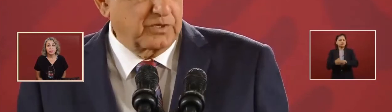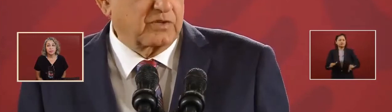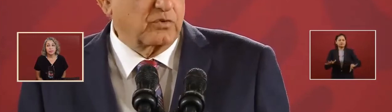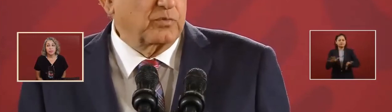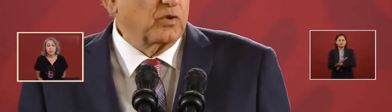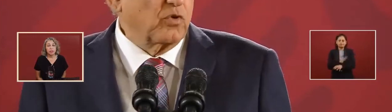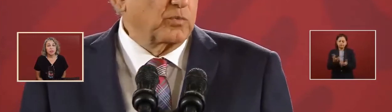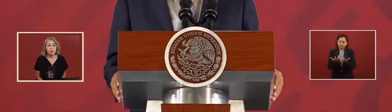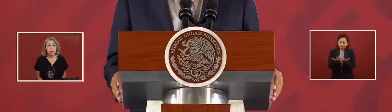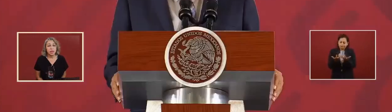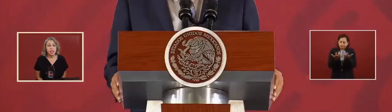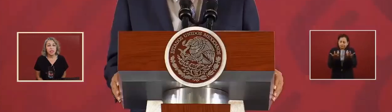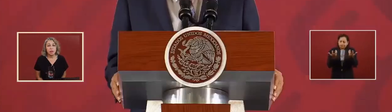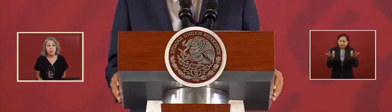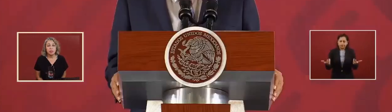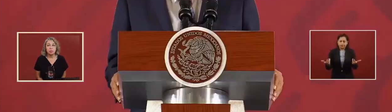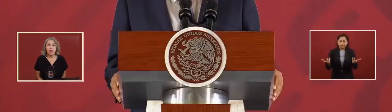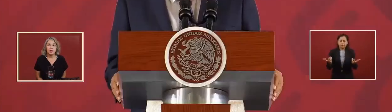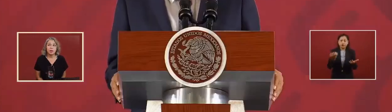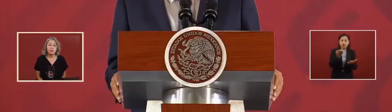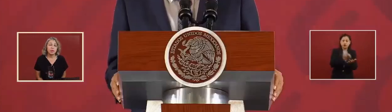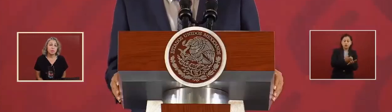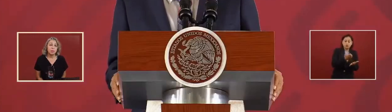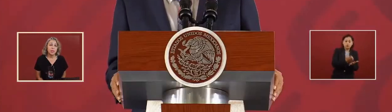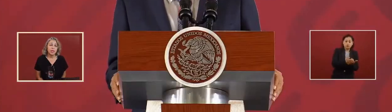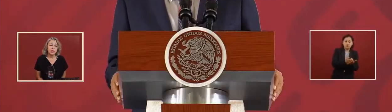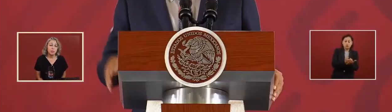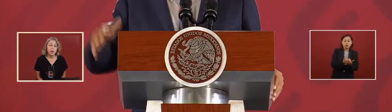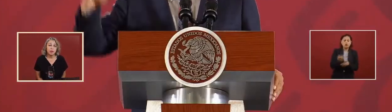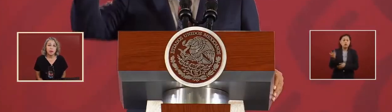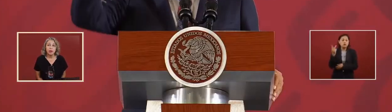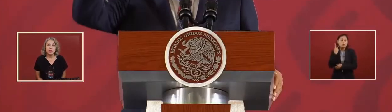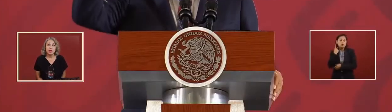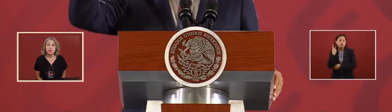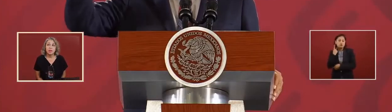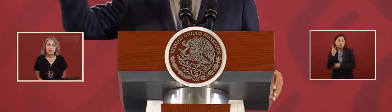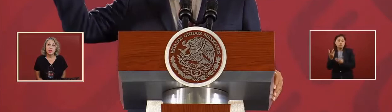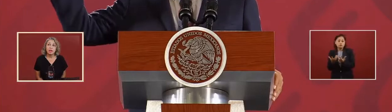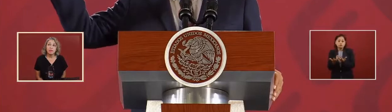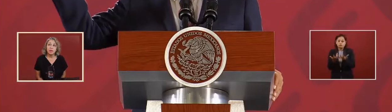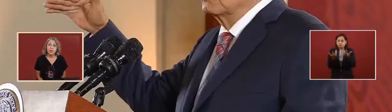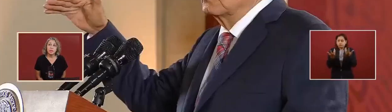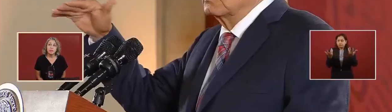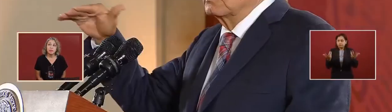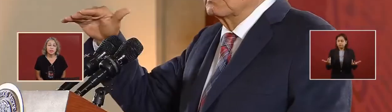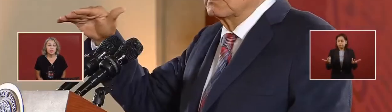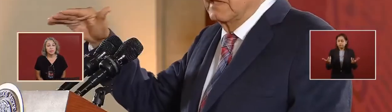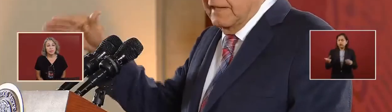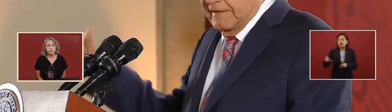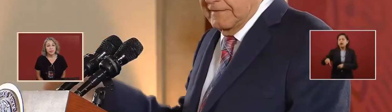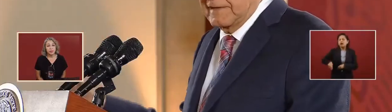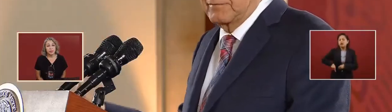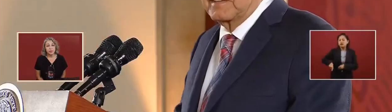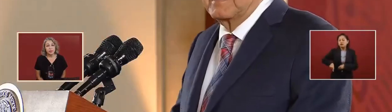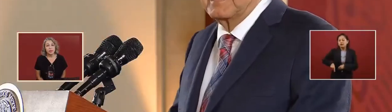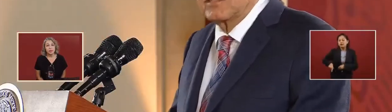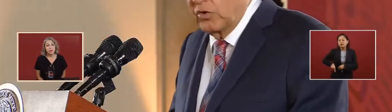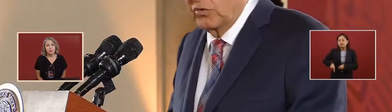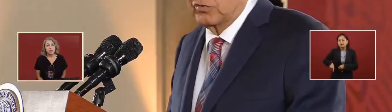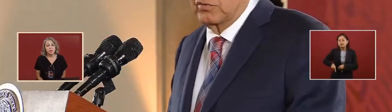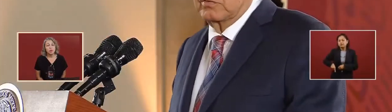power from political power, then the government represents everyone,